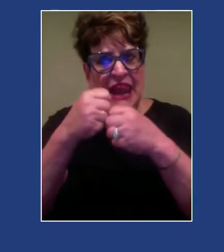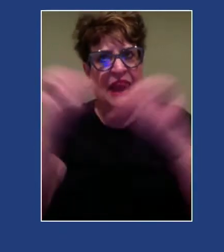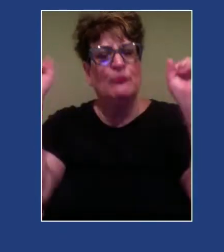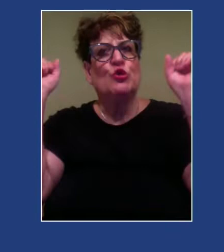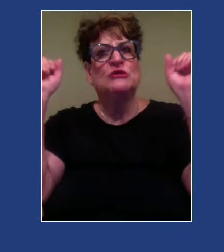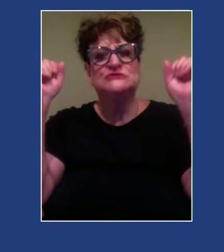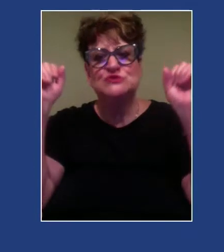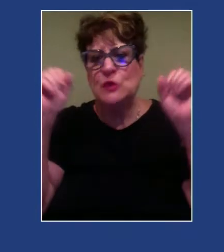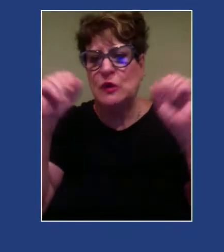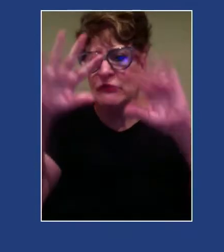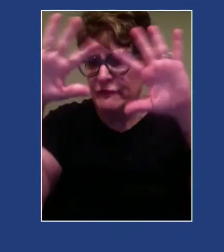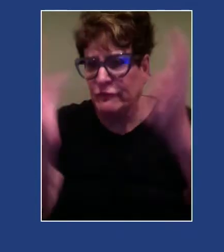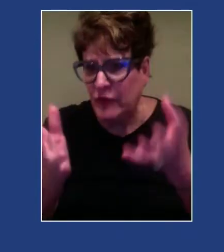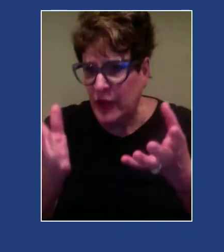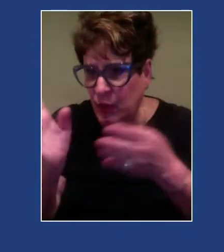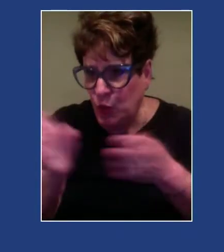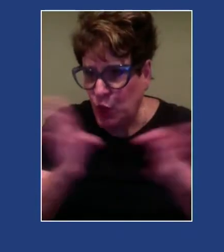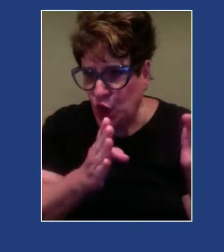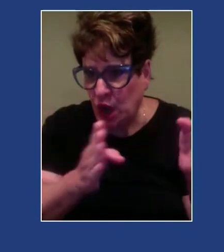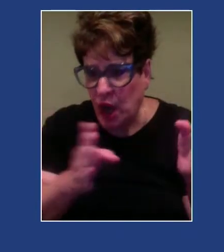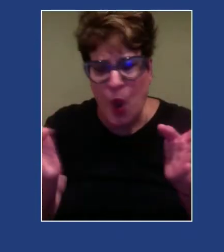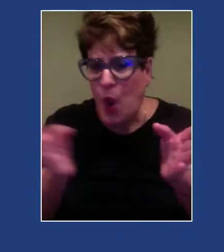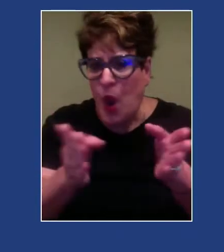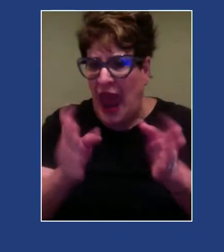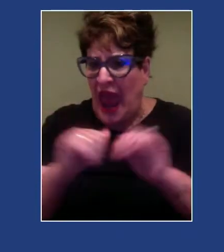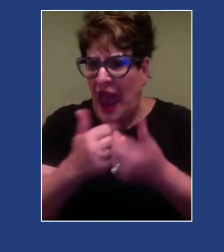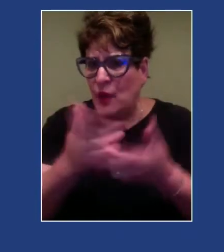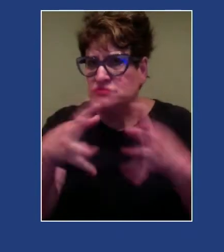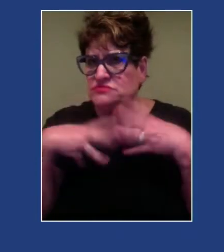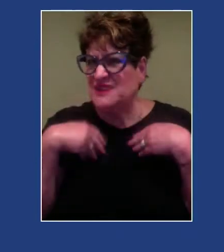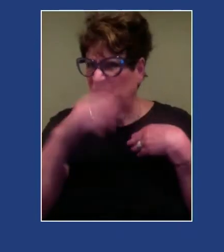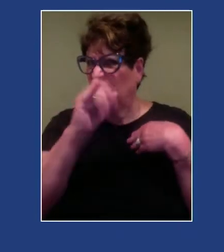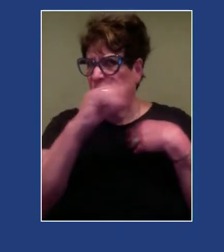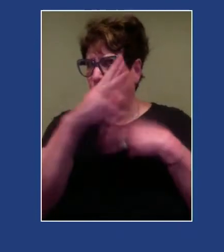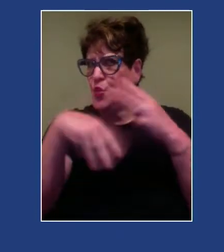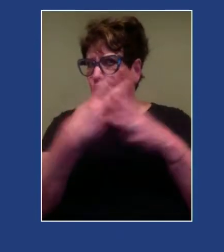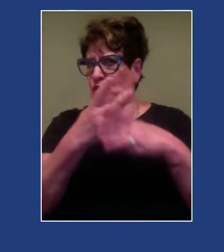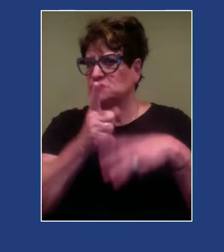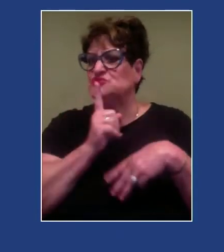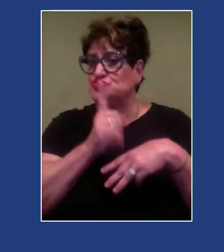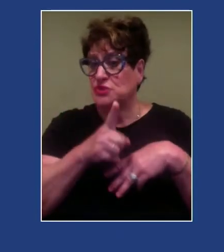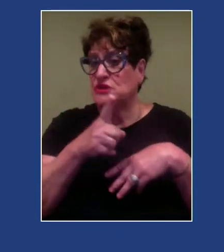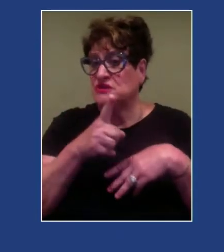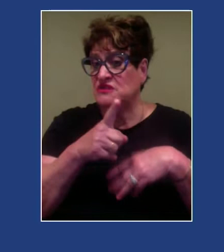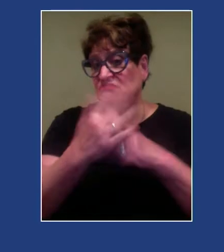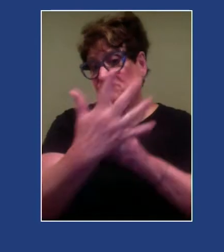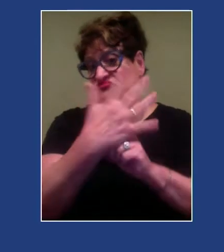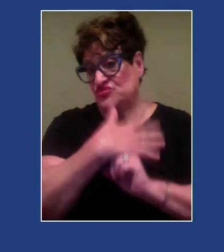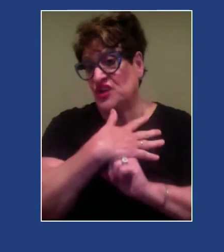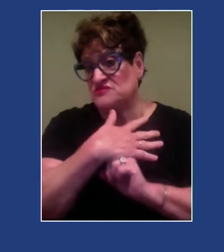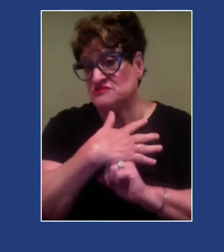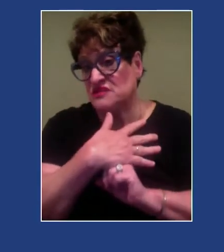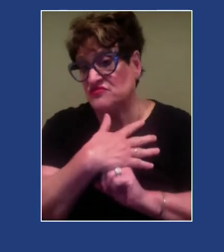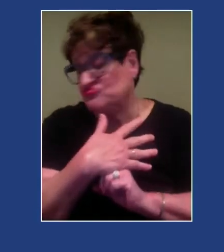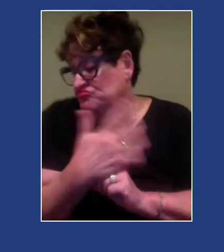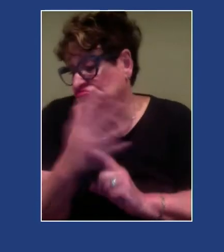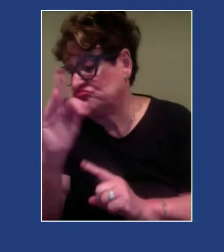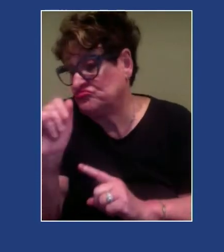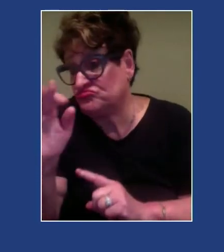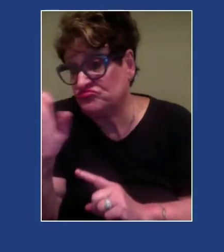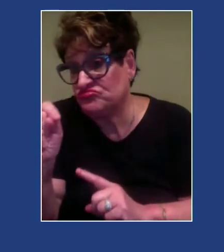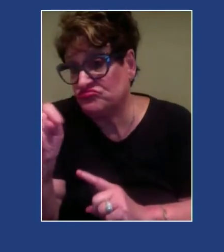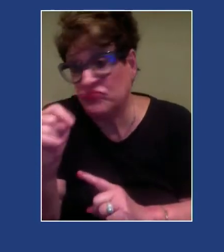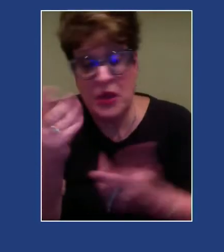does it mean to radically accept that the world is oppressive? What does it mean to accept that you might